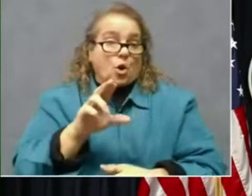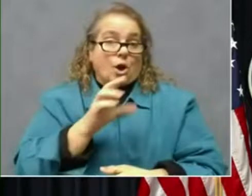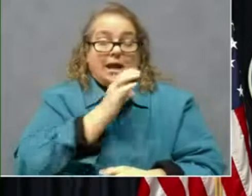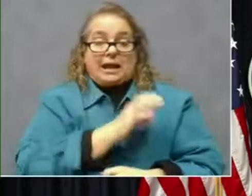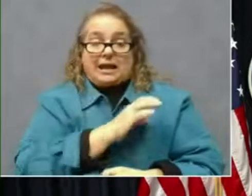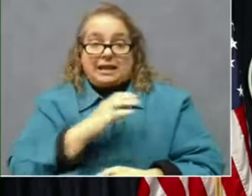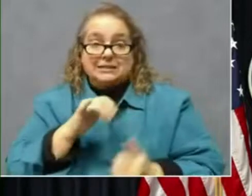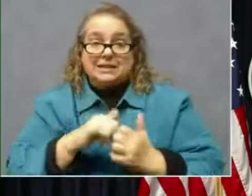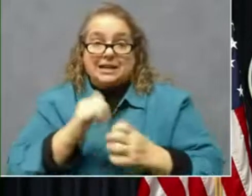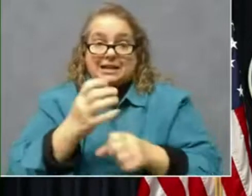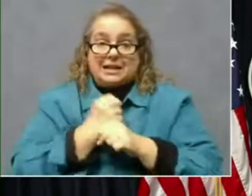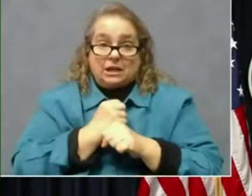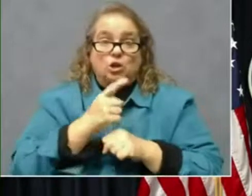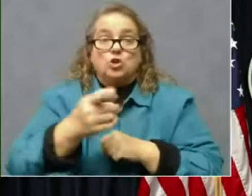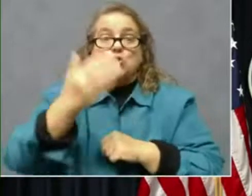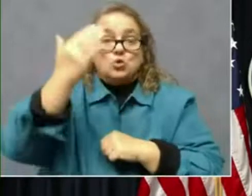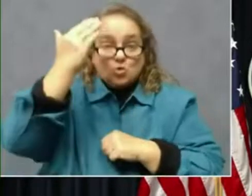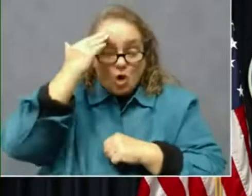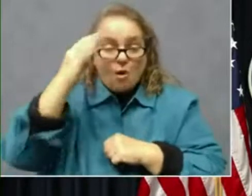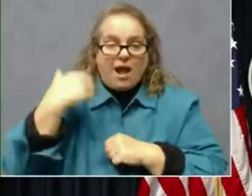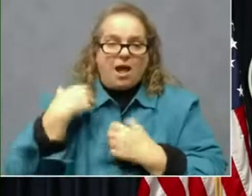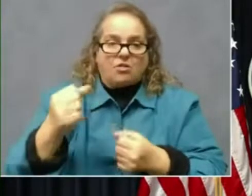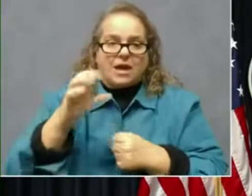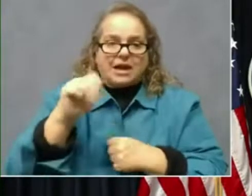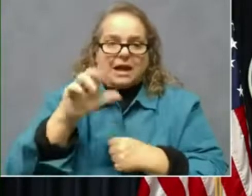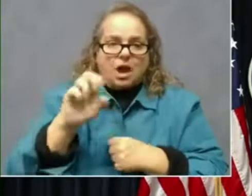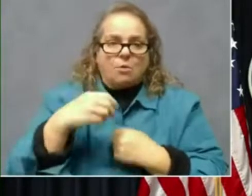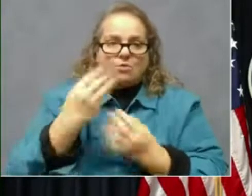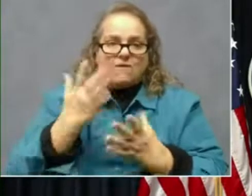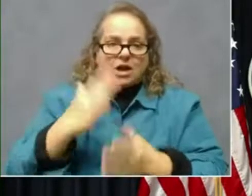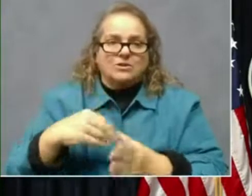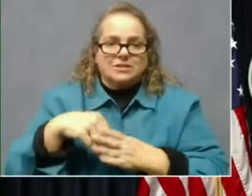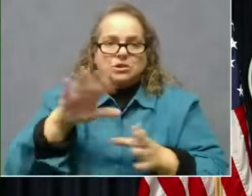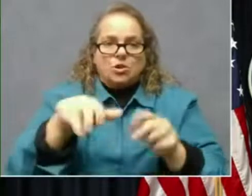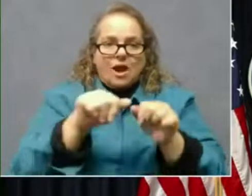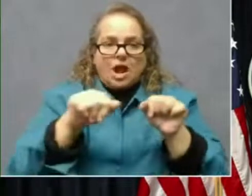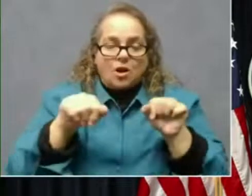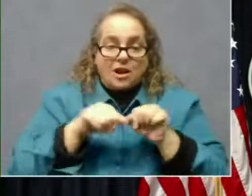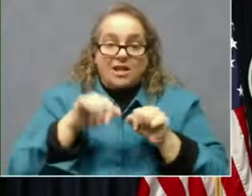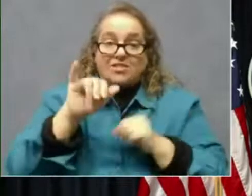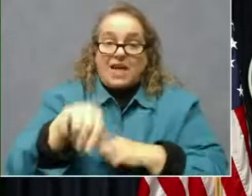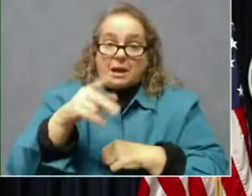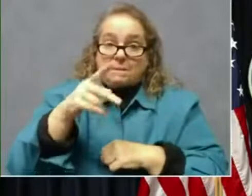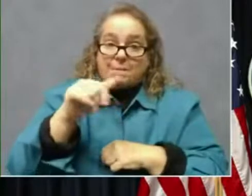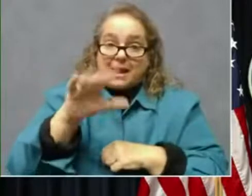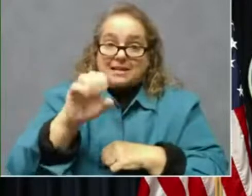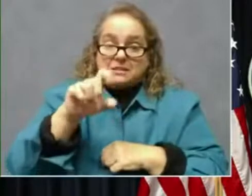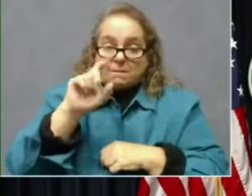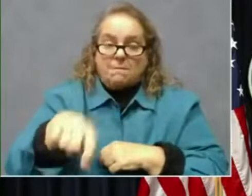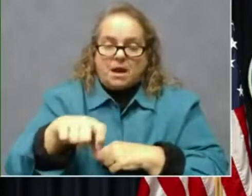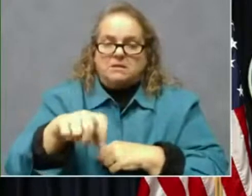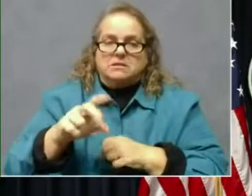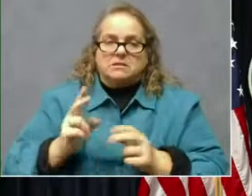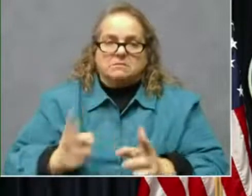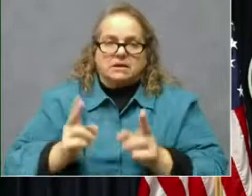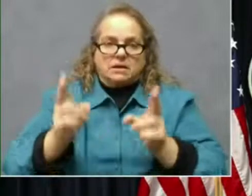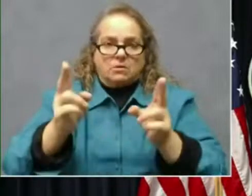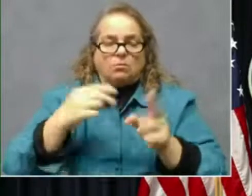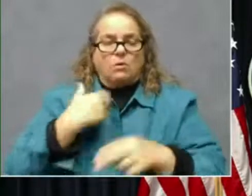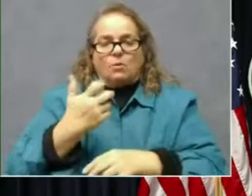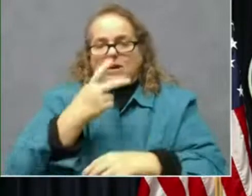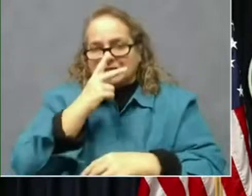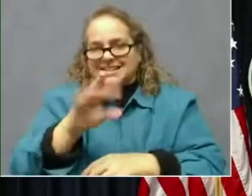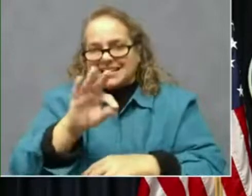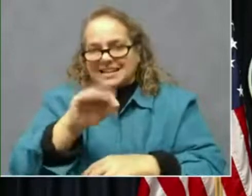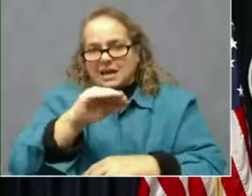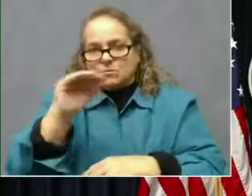it is, you know, the healthcare providers in your area, this pace has to pick up. We want to see 90% in the seven days.